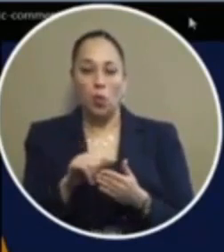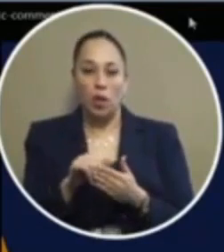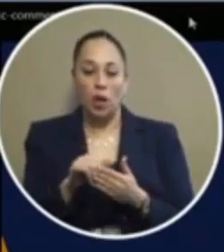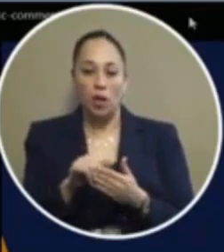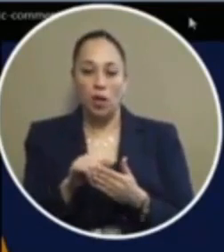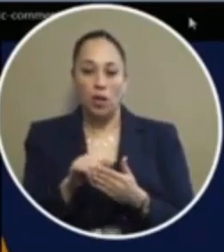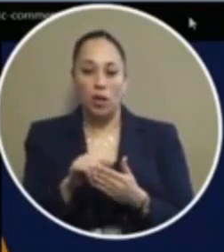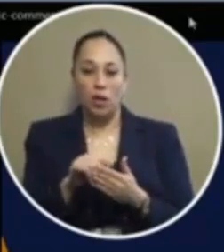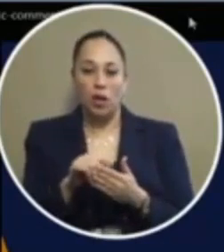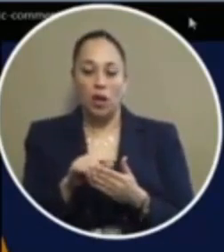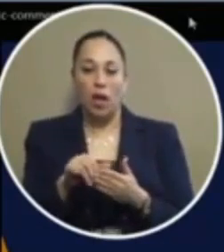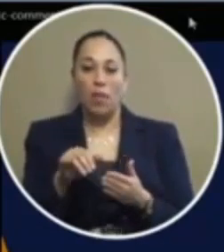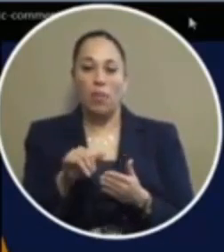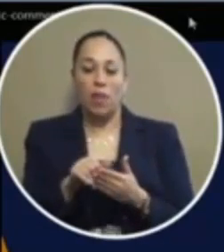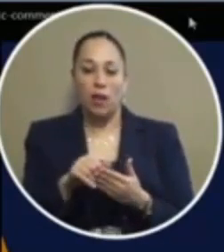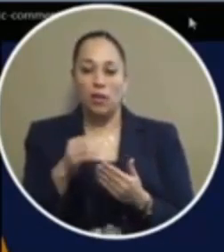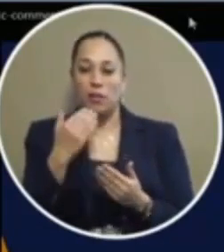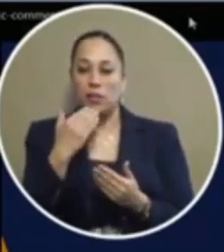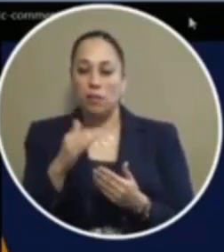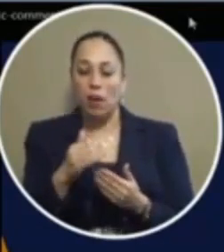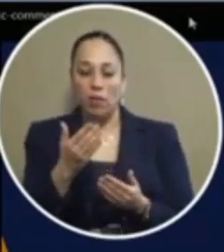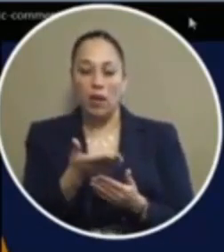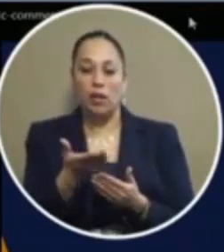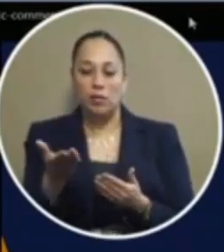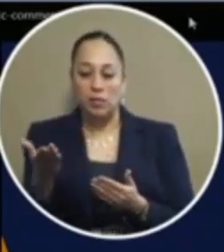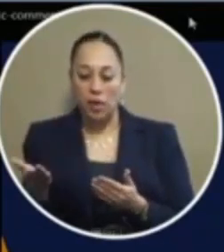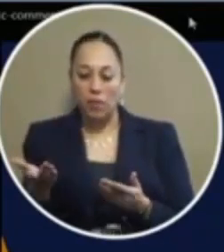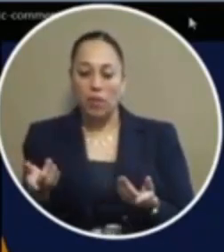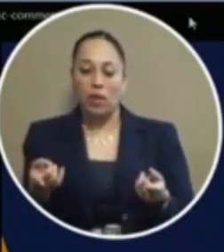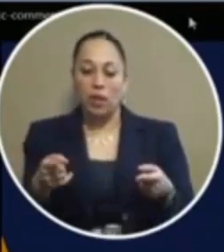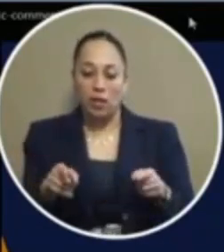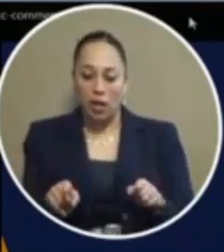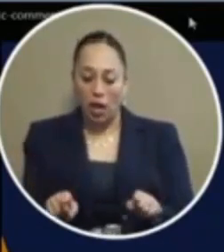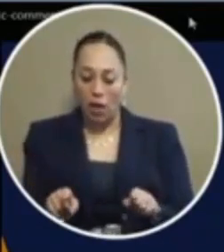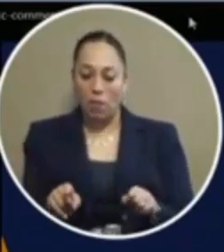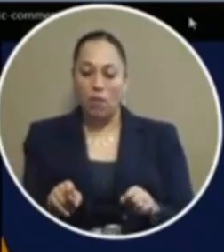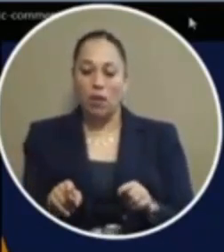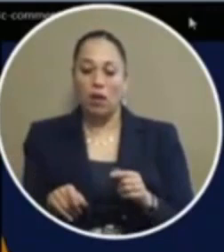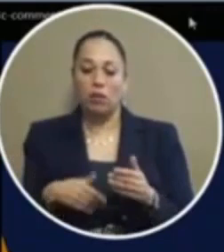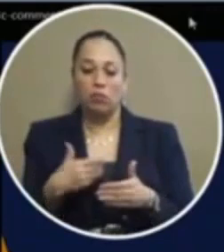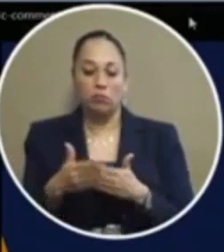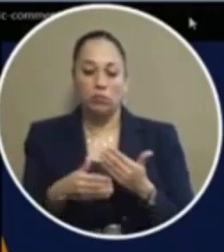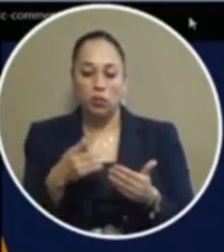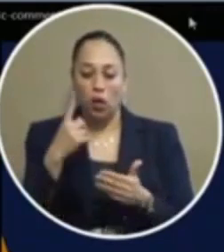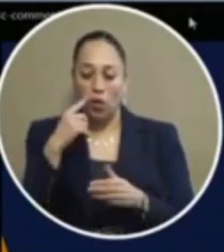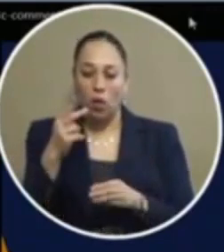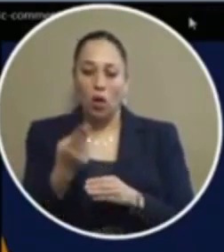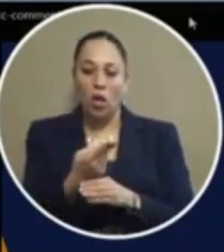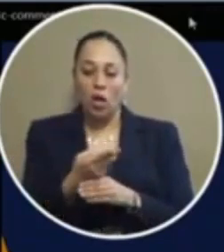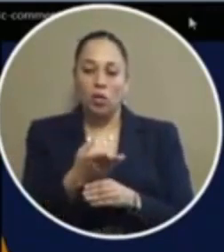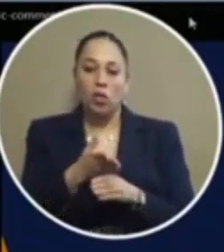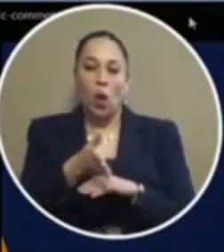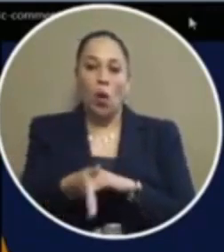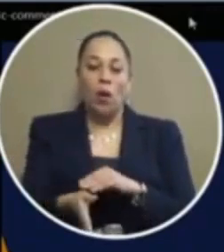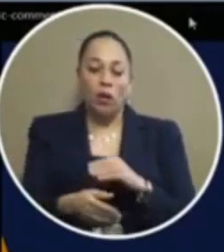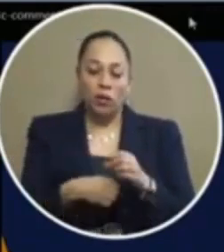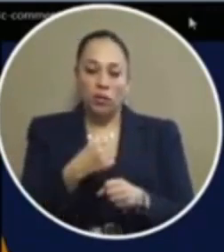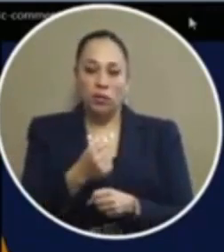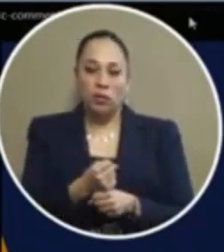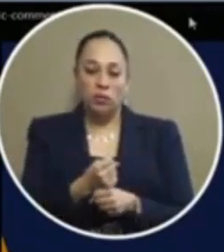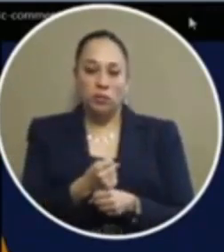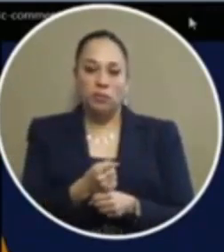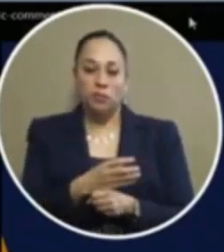it's a bad plant but it's actually something going from the ground that actually have supported and been used for thousands of years and